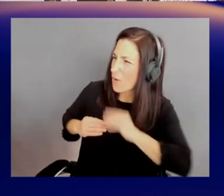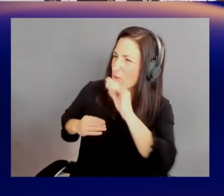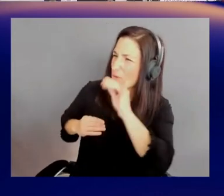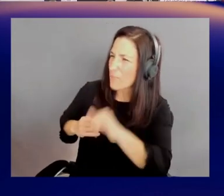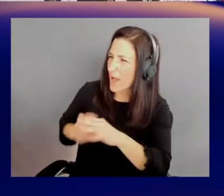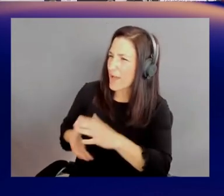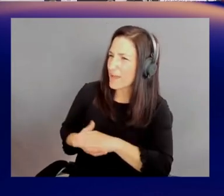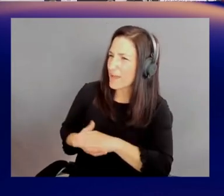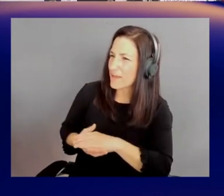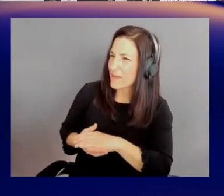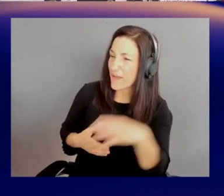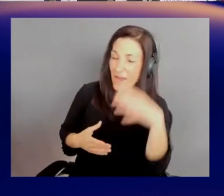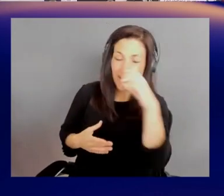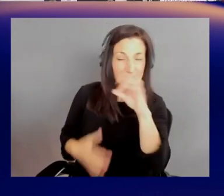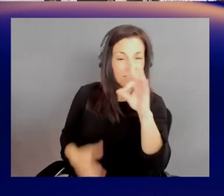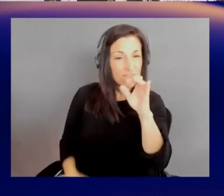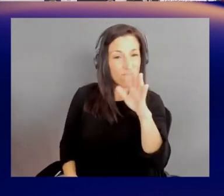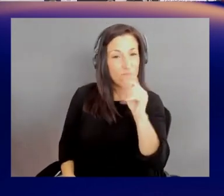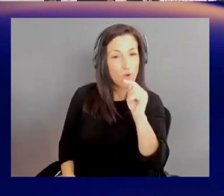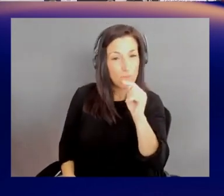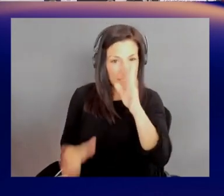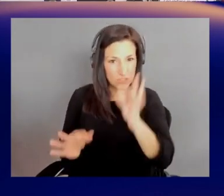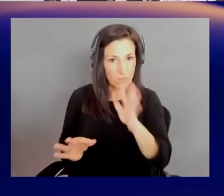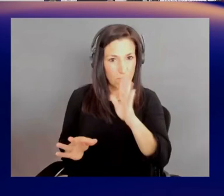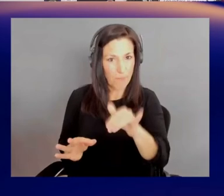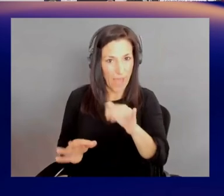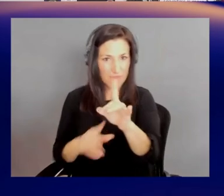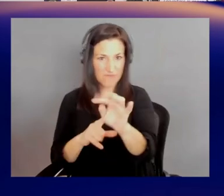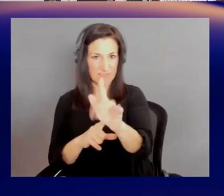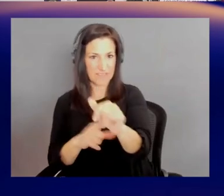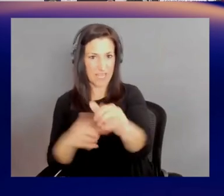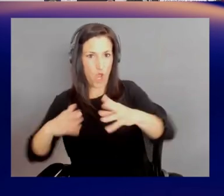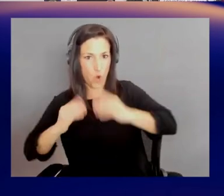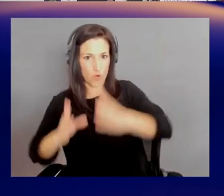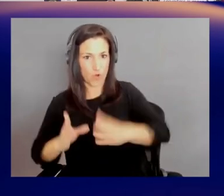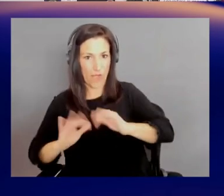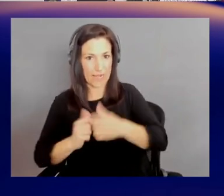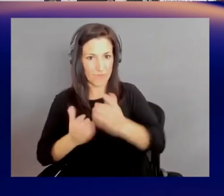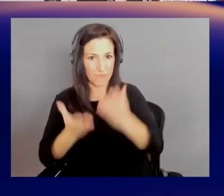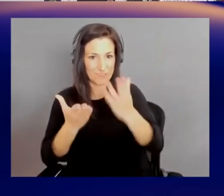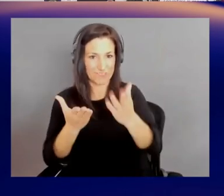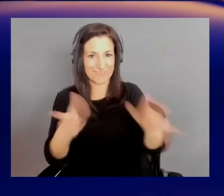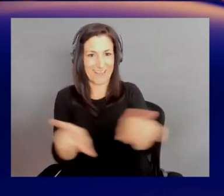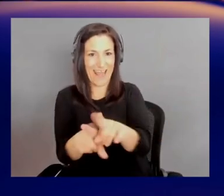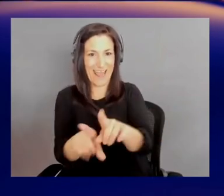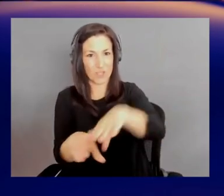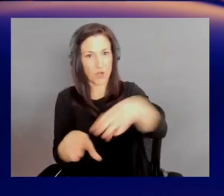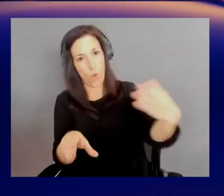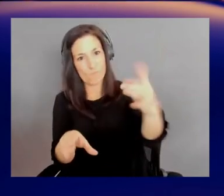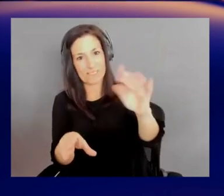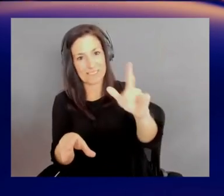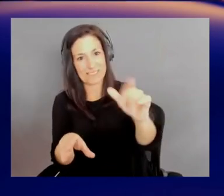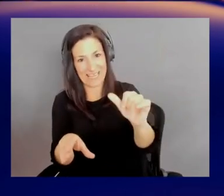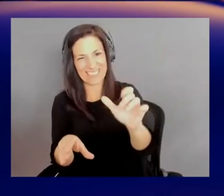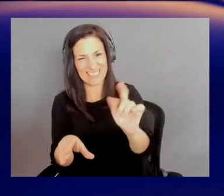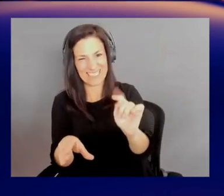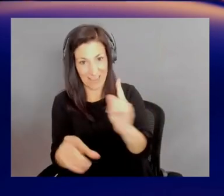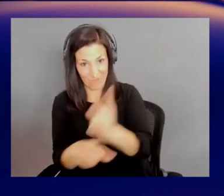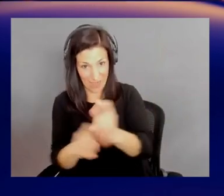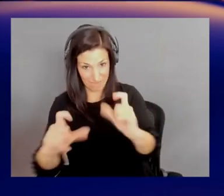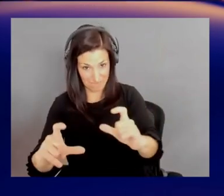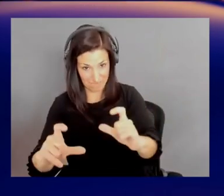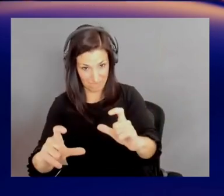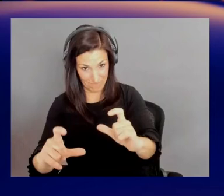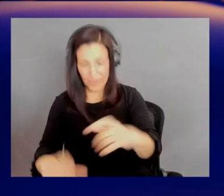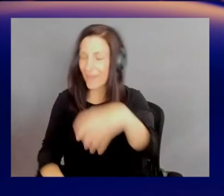determined by the data owner, right? And how they're presenting it as an open data set. Yeah, that's right. And I like to talk with my data providers when